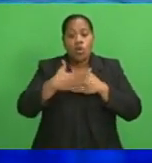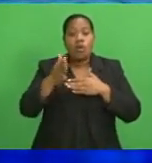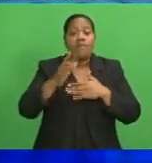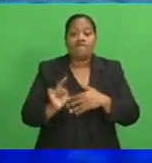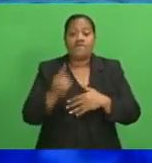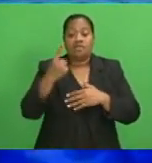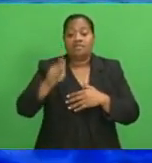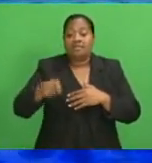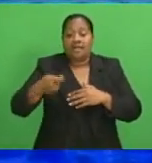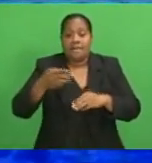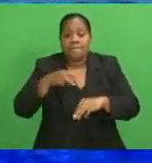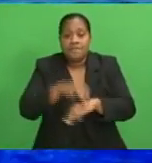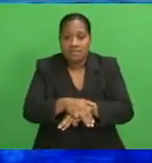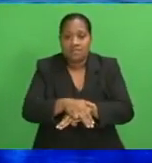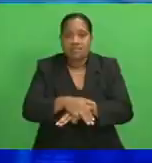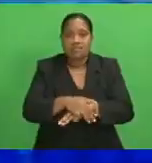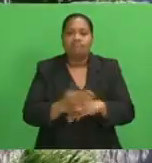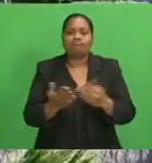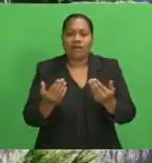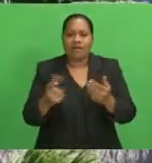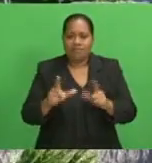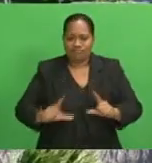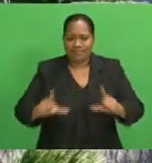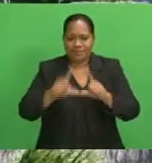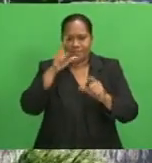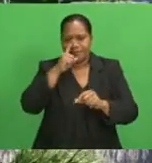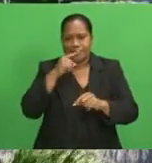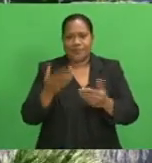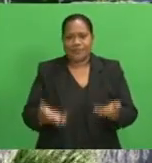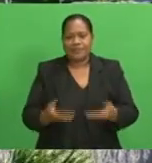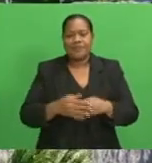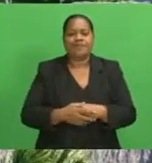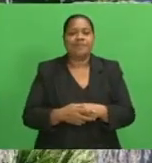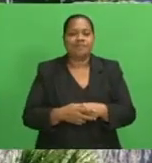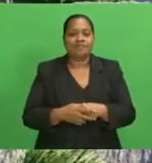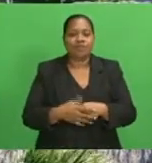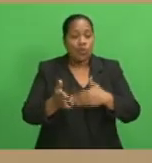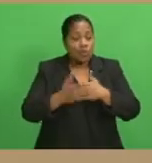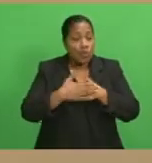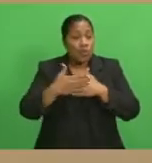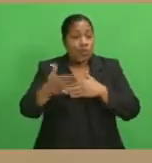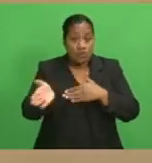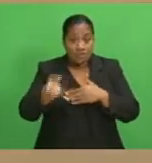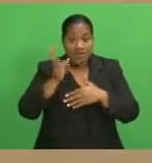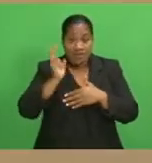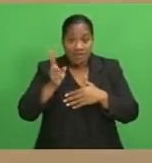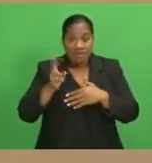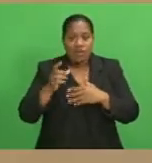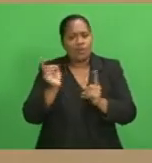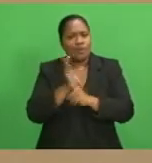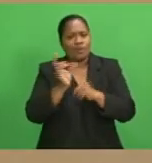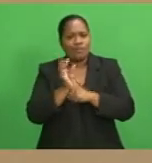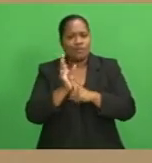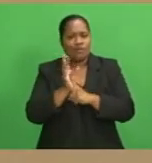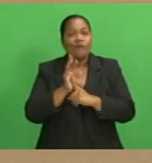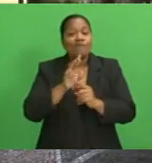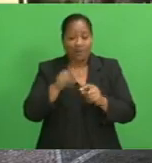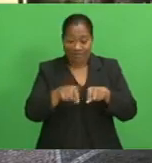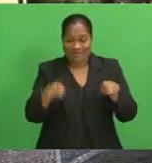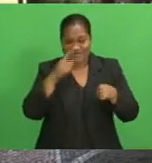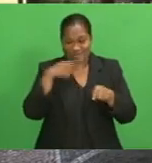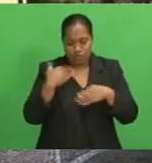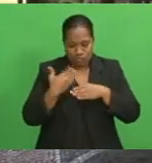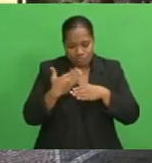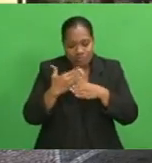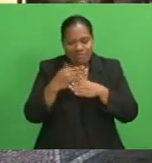month and welcoming local residents. The reopening is vital for the resort as staffs will be able to work a few